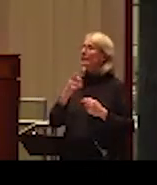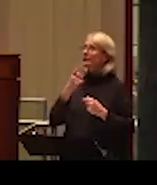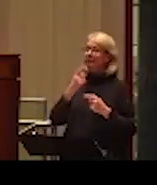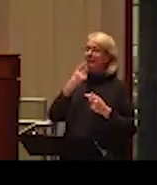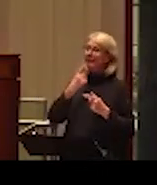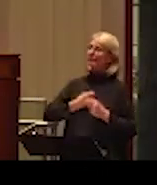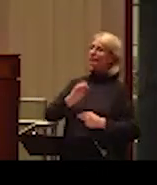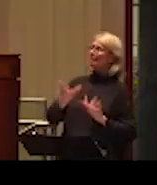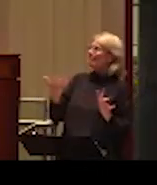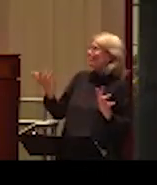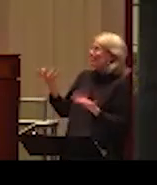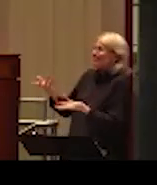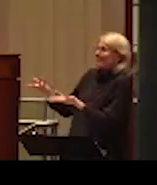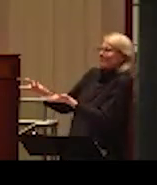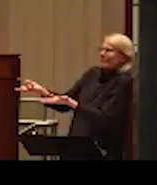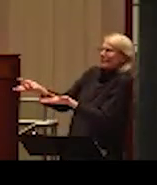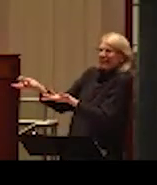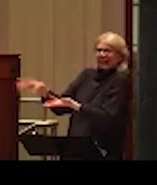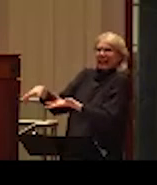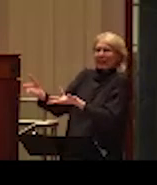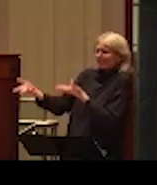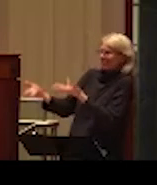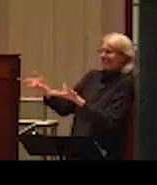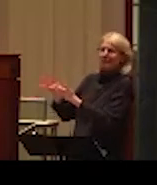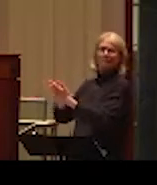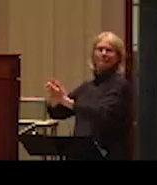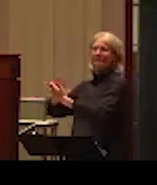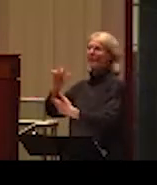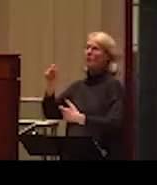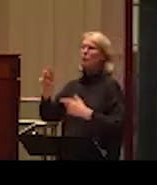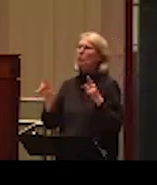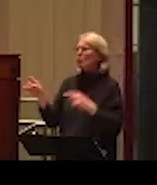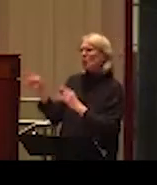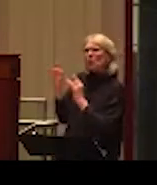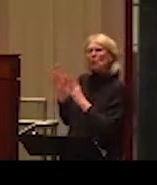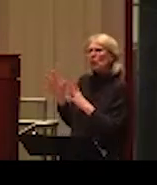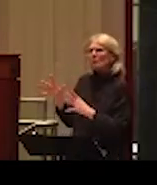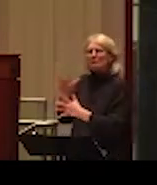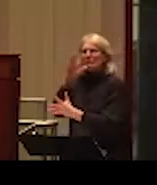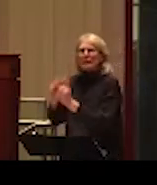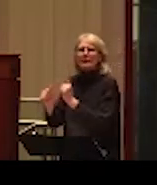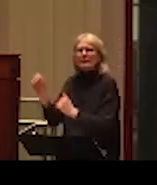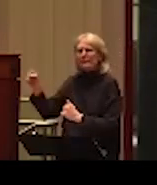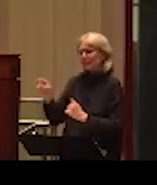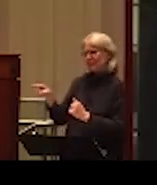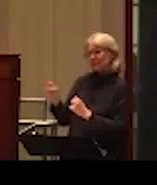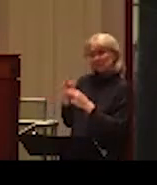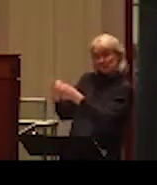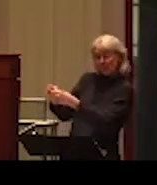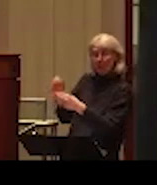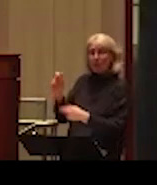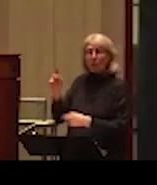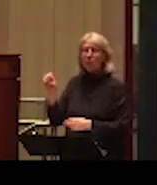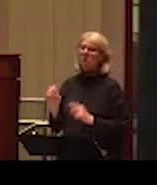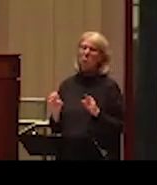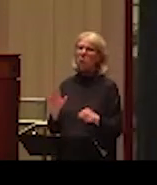they wouldn't call it abuse. They would tell us about terrible treatment they received in the relationship, but they would never call it abuse. They